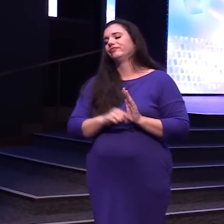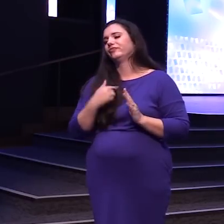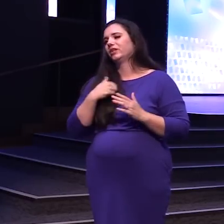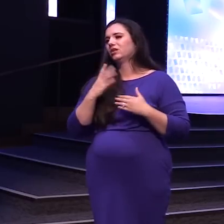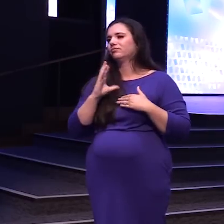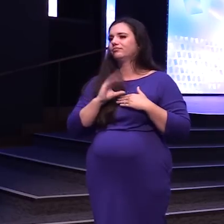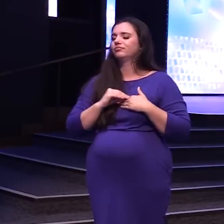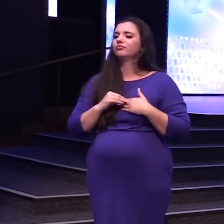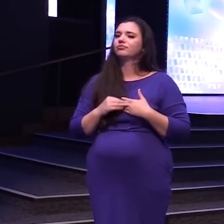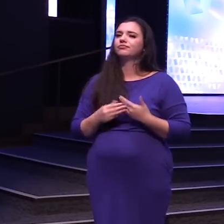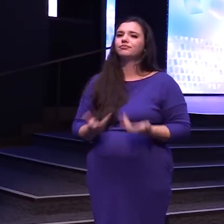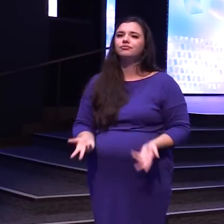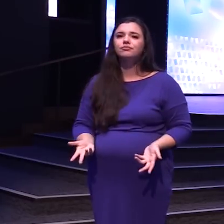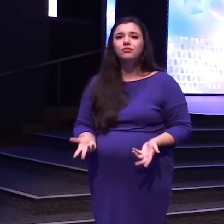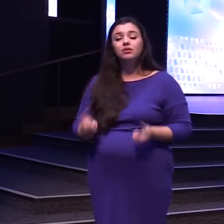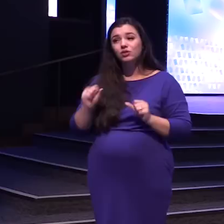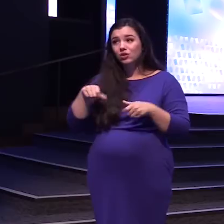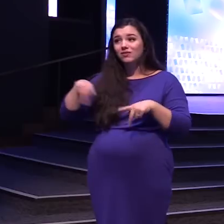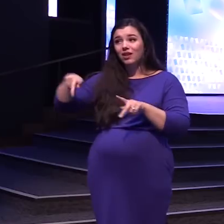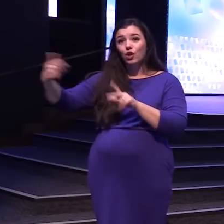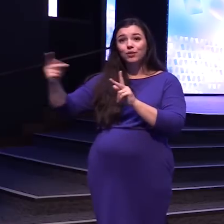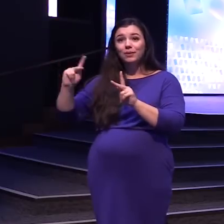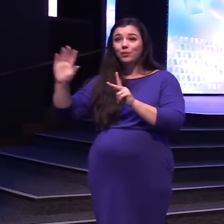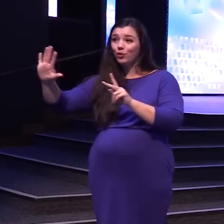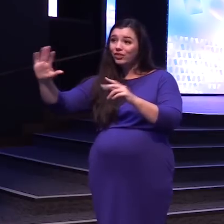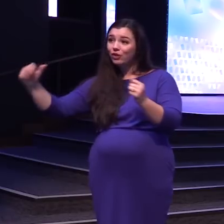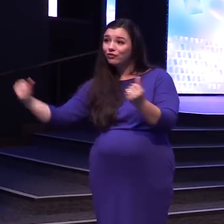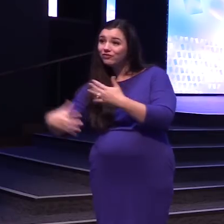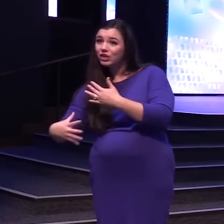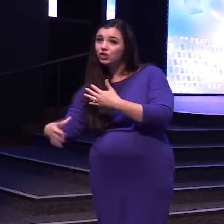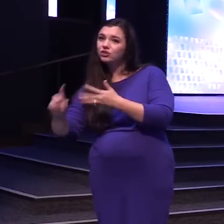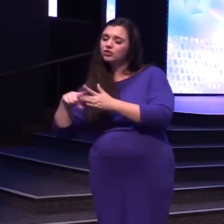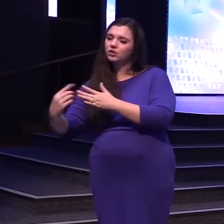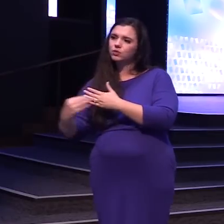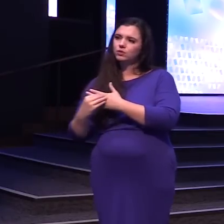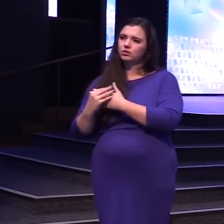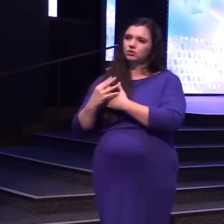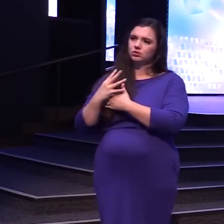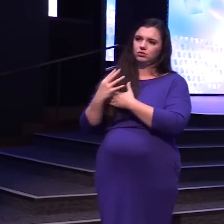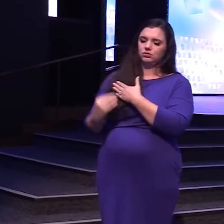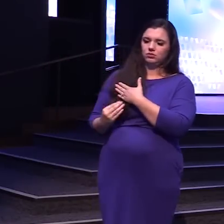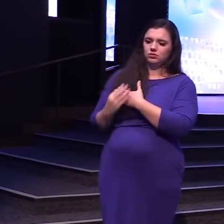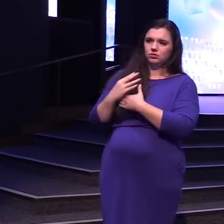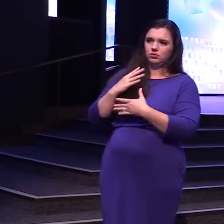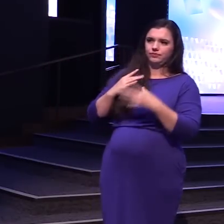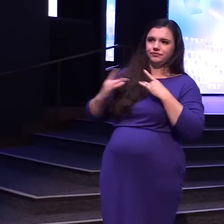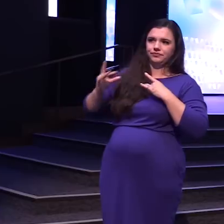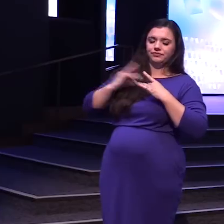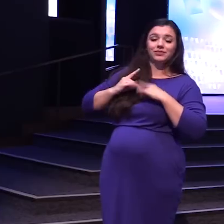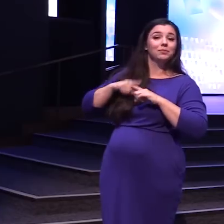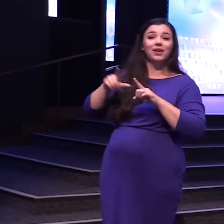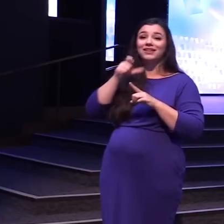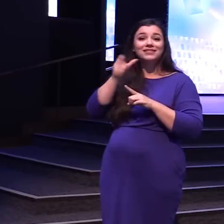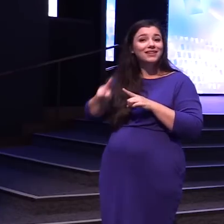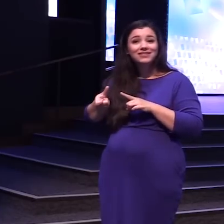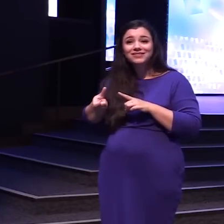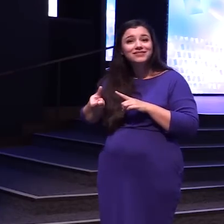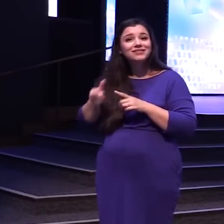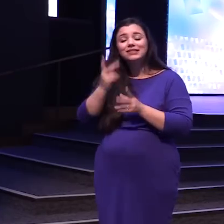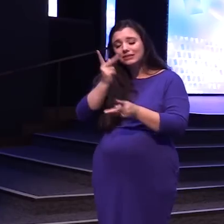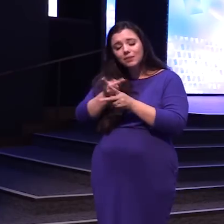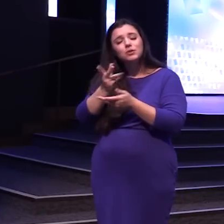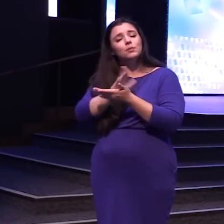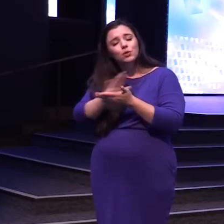You know He could have let Other people's Fear Start seeping Into him And he didn't He kept a pure heart